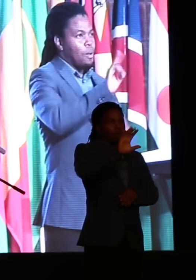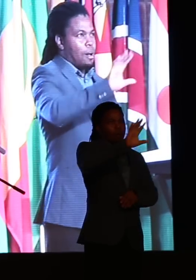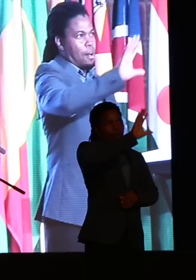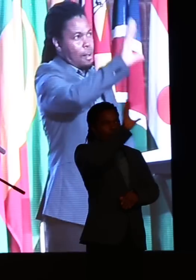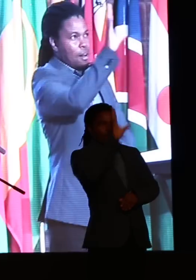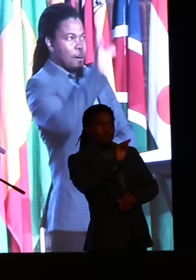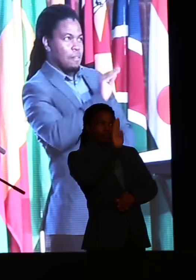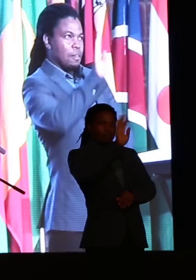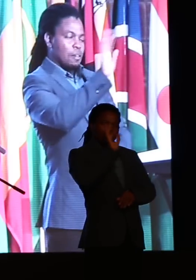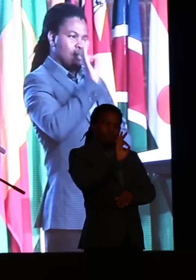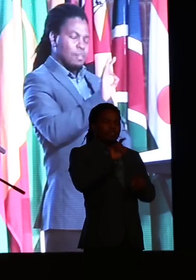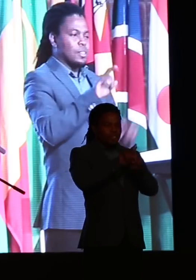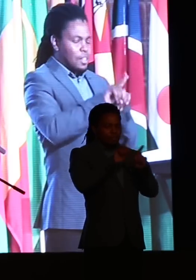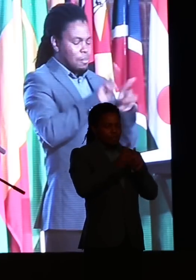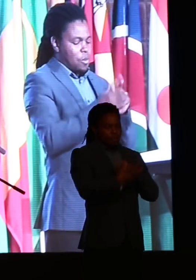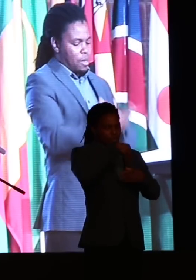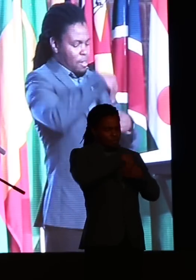Thank you very much.